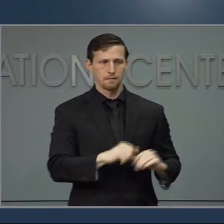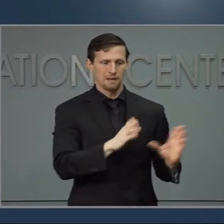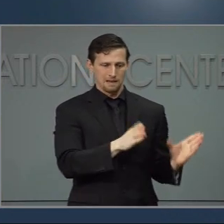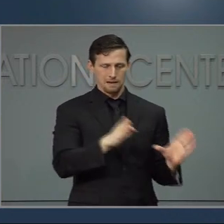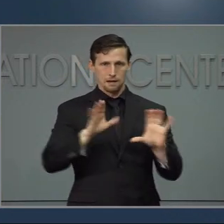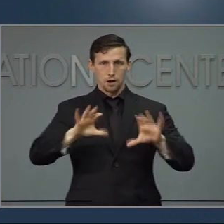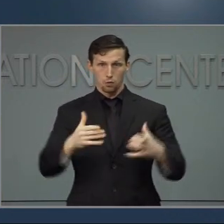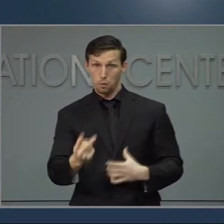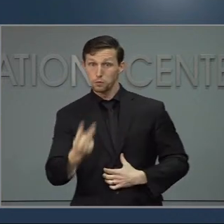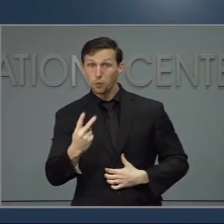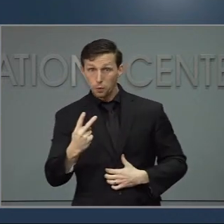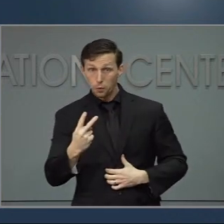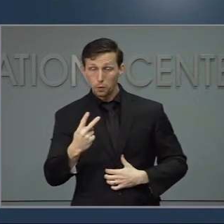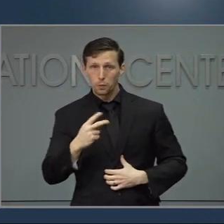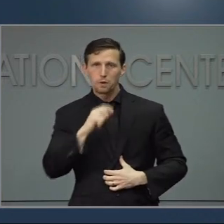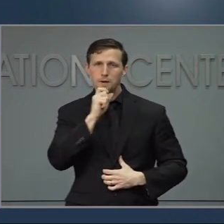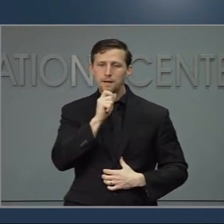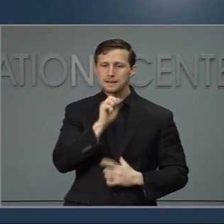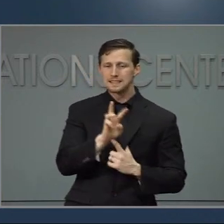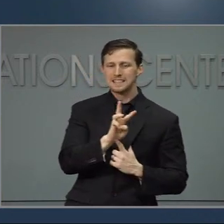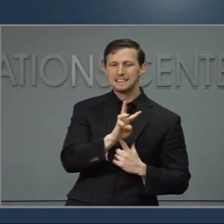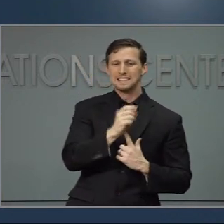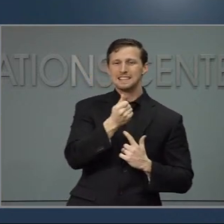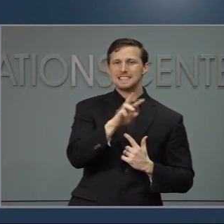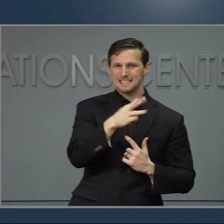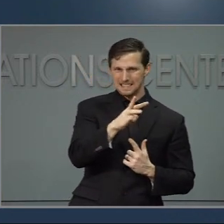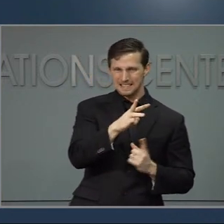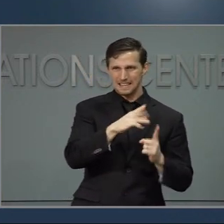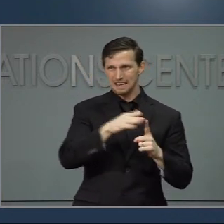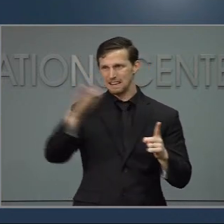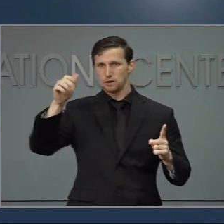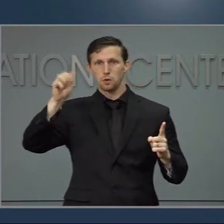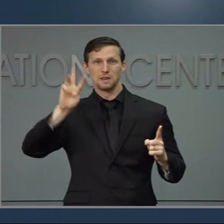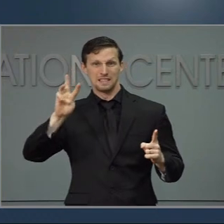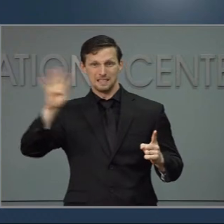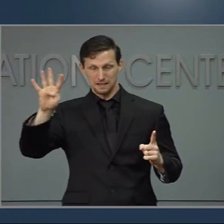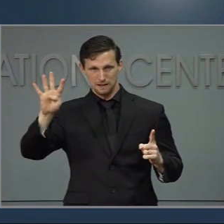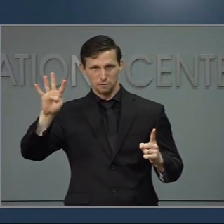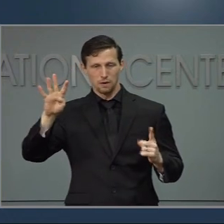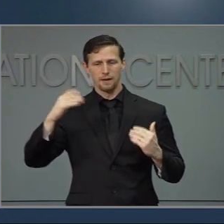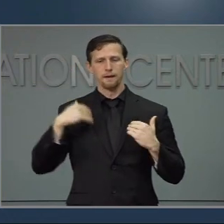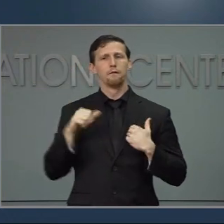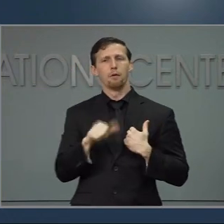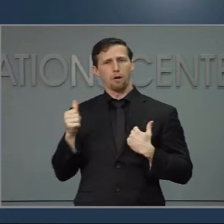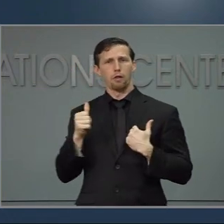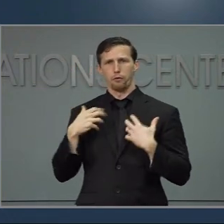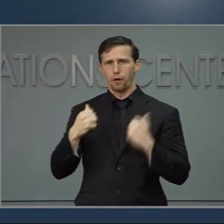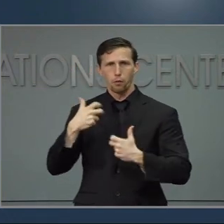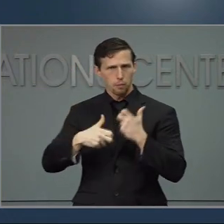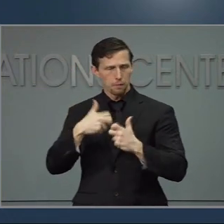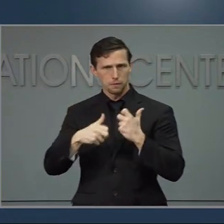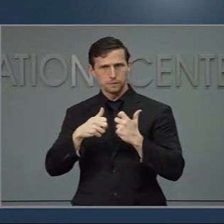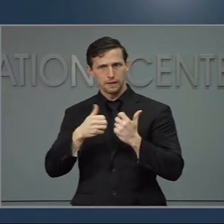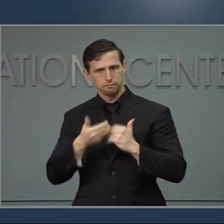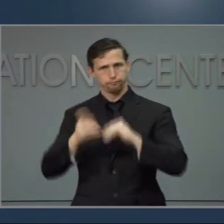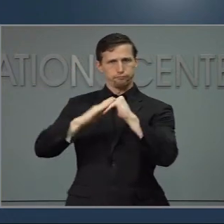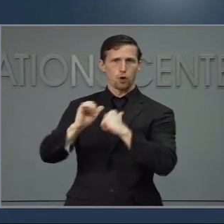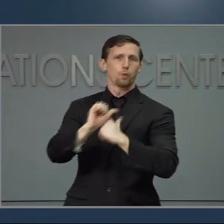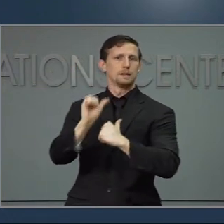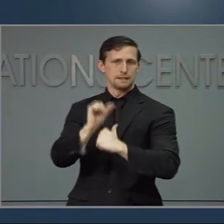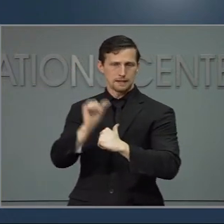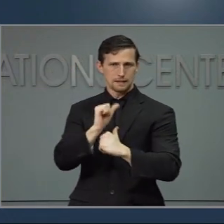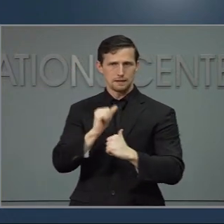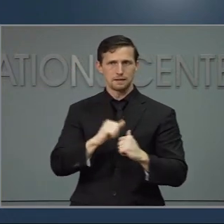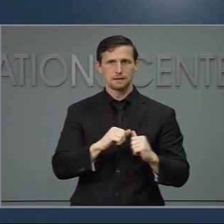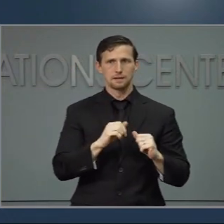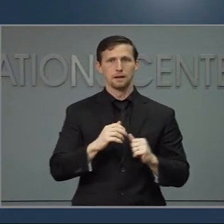anyone 16 to 64 with a medical condition that increases the risk of severe disease from COVID. They'll be followed